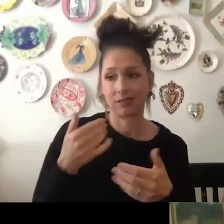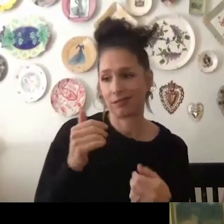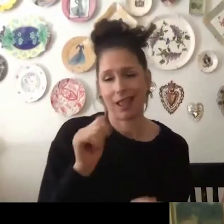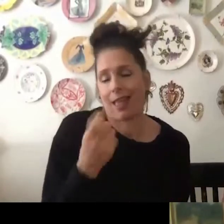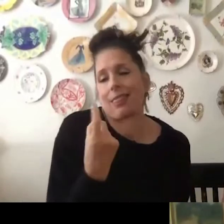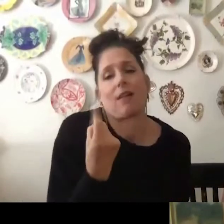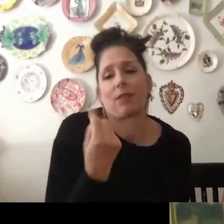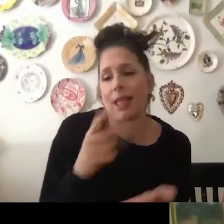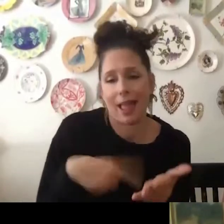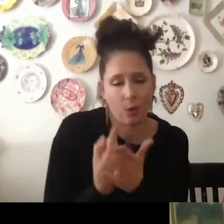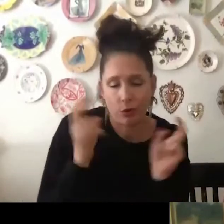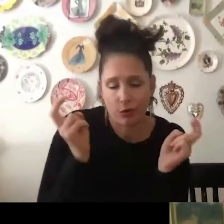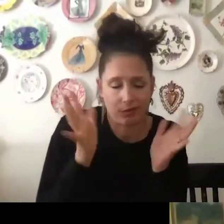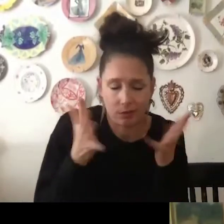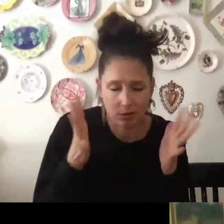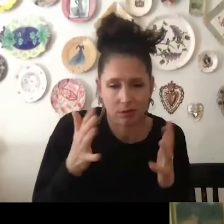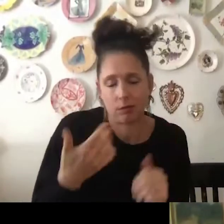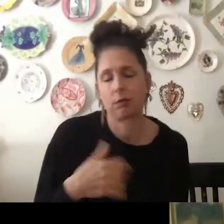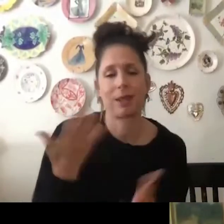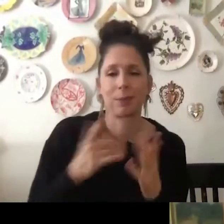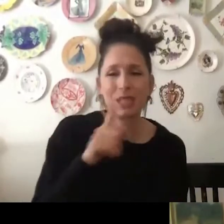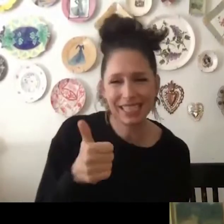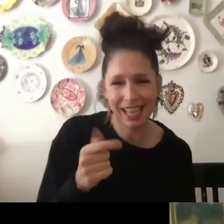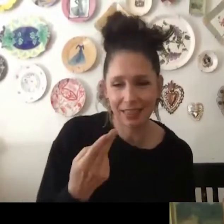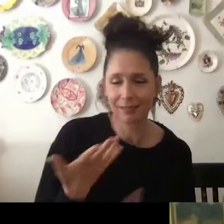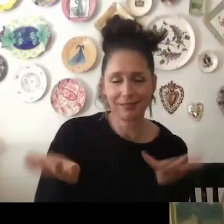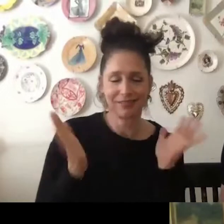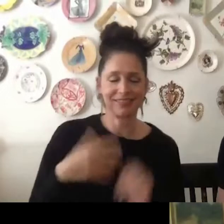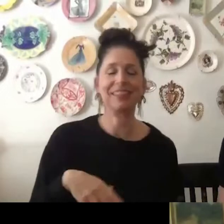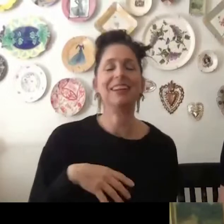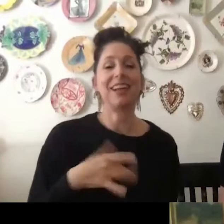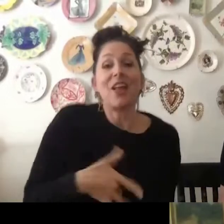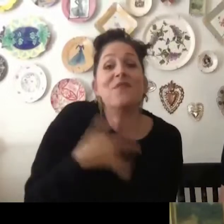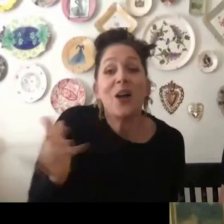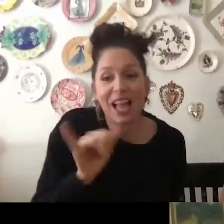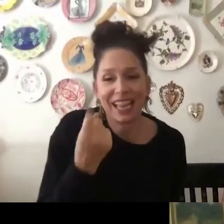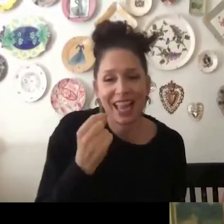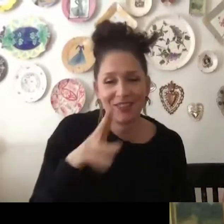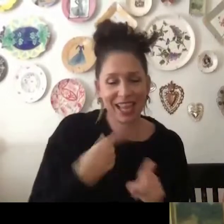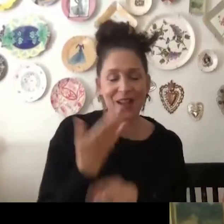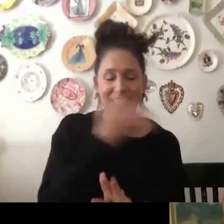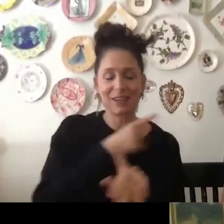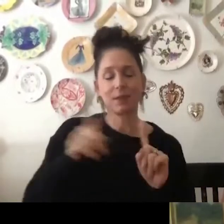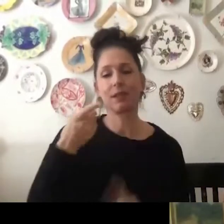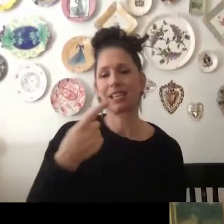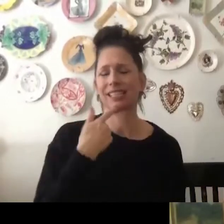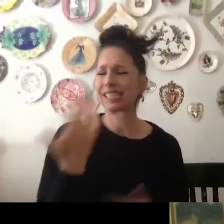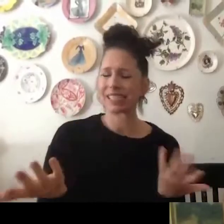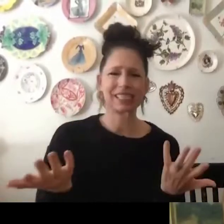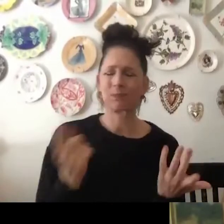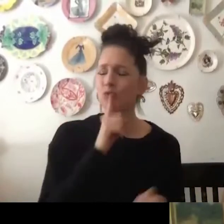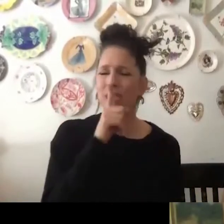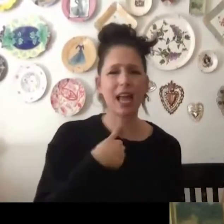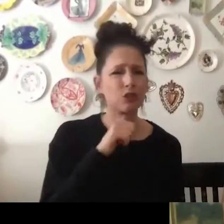And then it got to like the 11th hour. Maybe it was the 10th hour, I don't know, but it felt like the 11th hour.